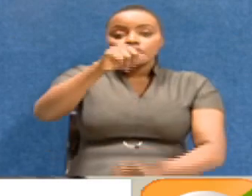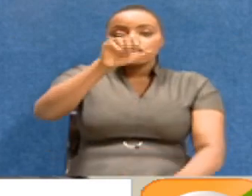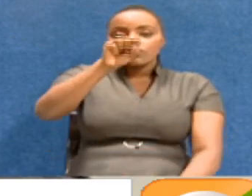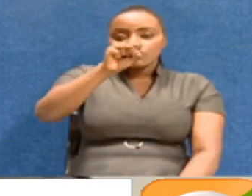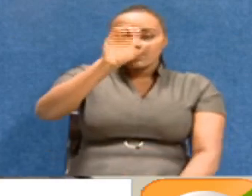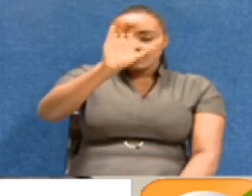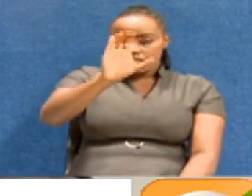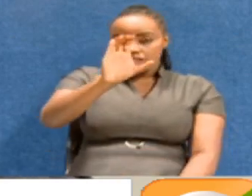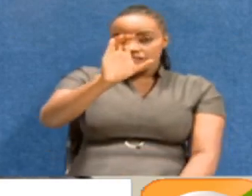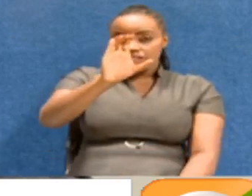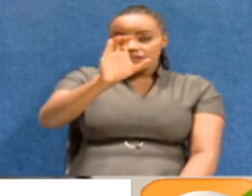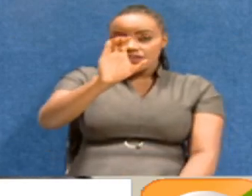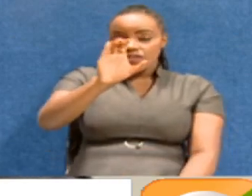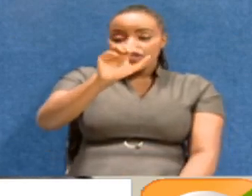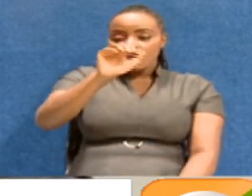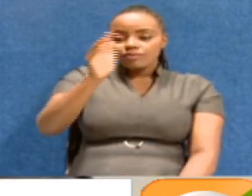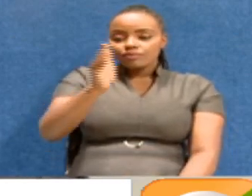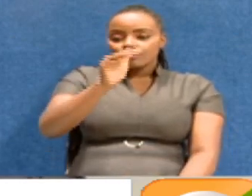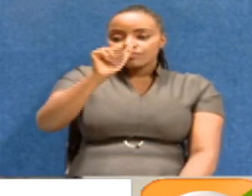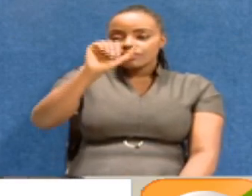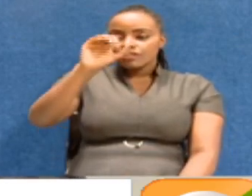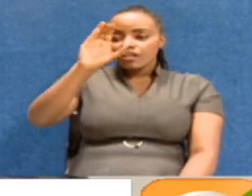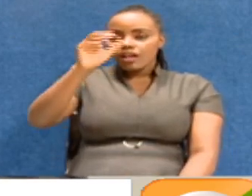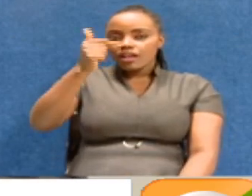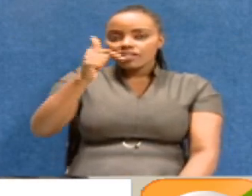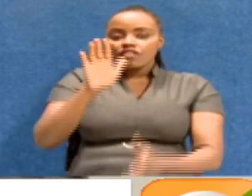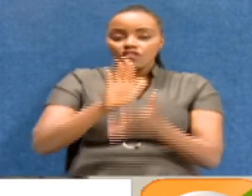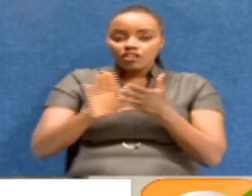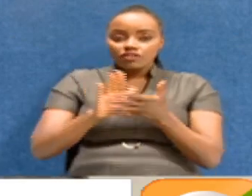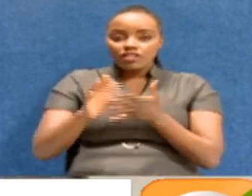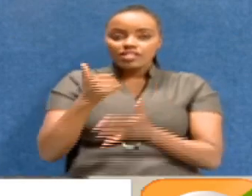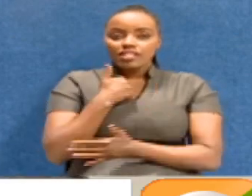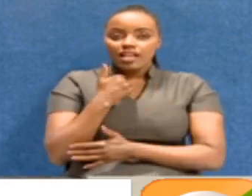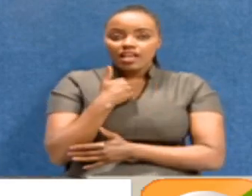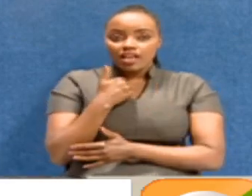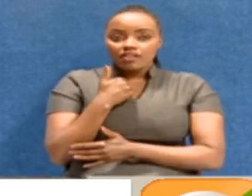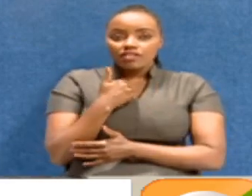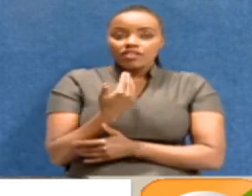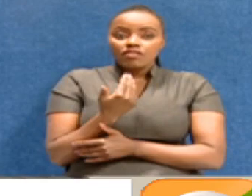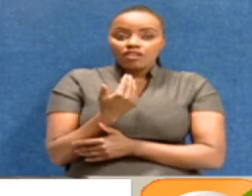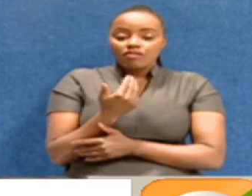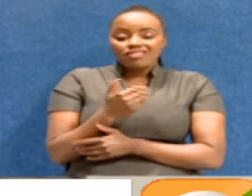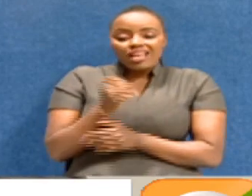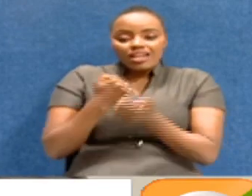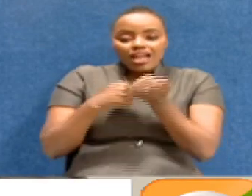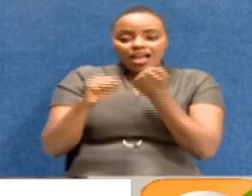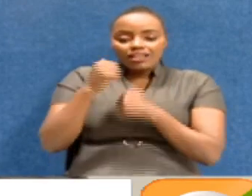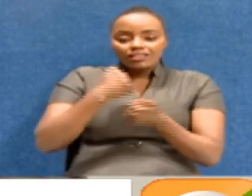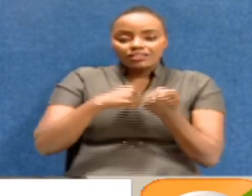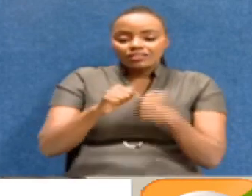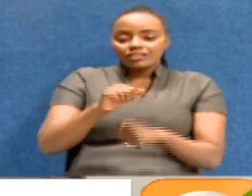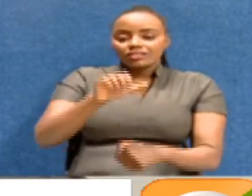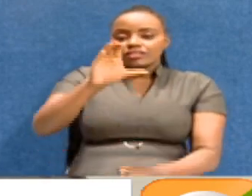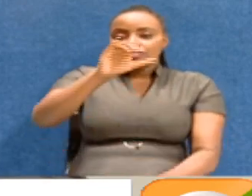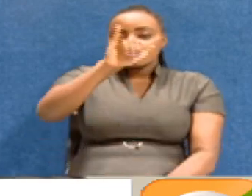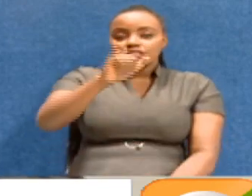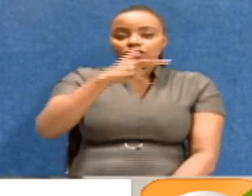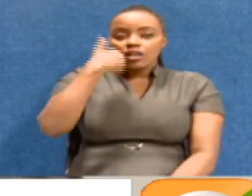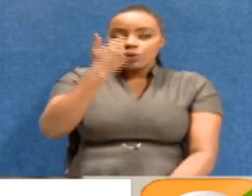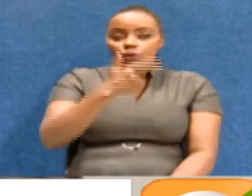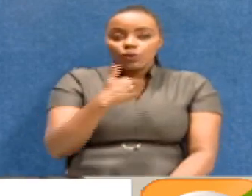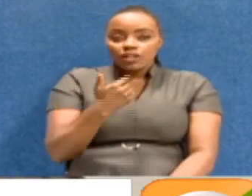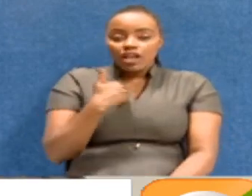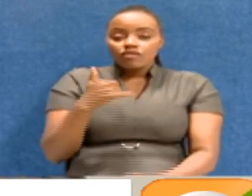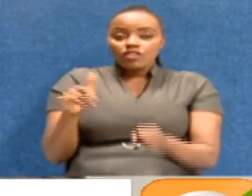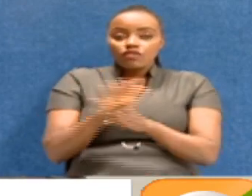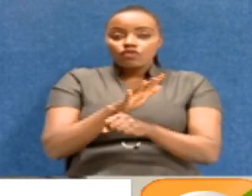Act, is to have as quickly as possible a substantive chief justice who will go through